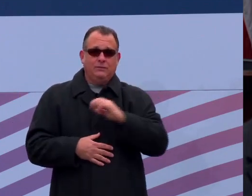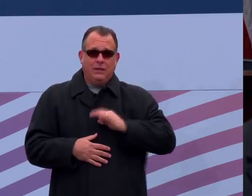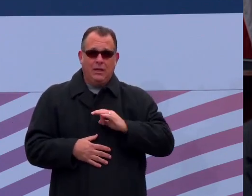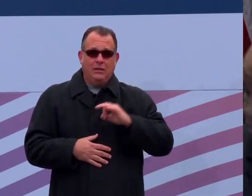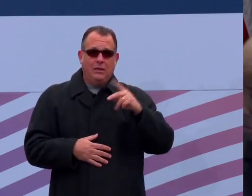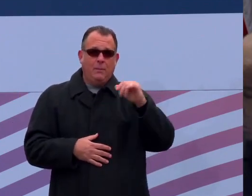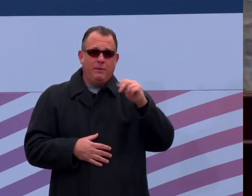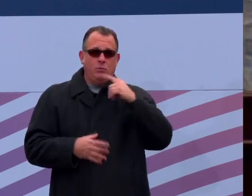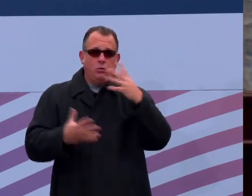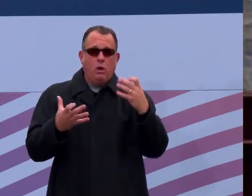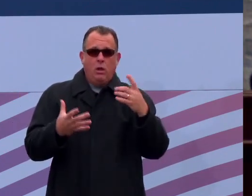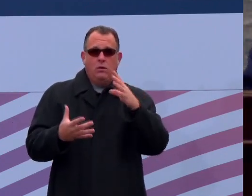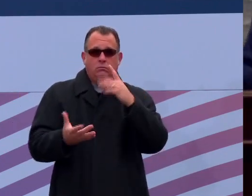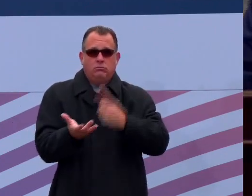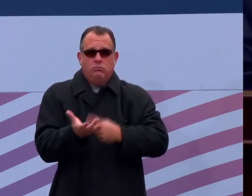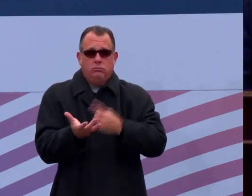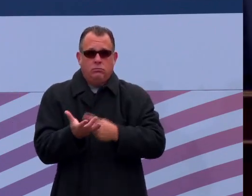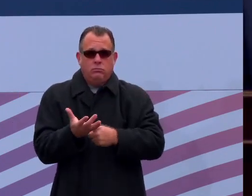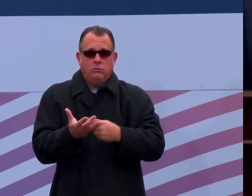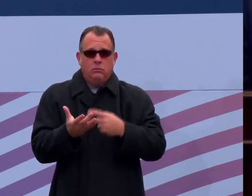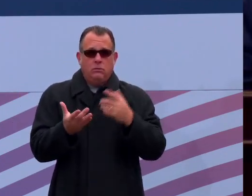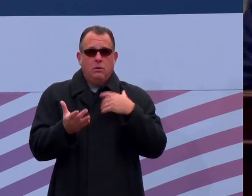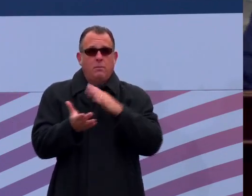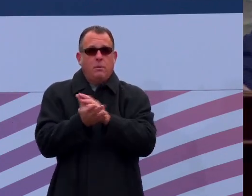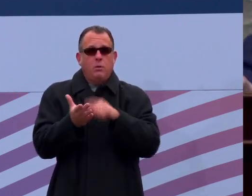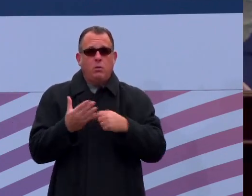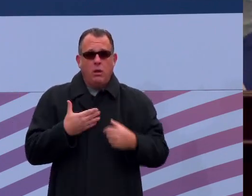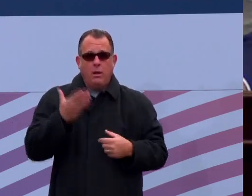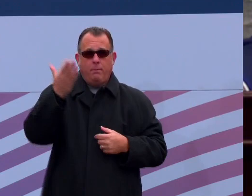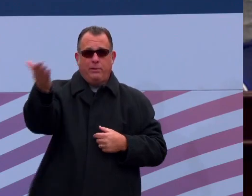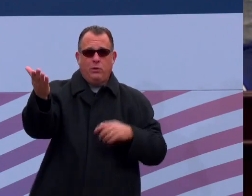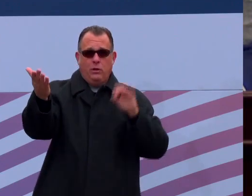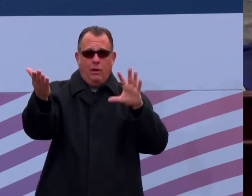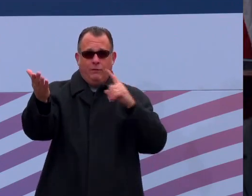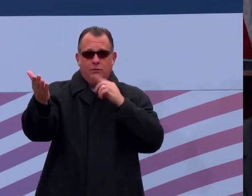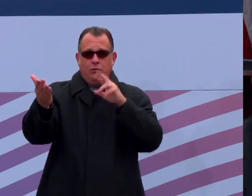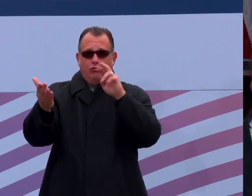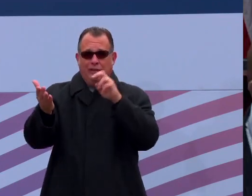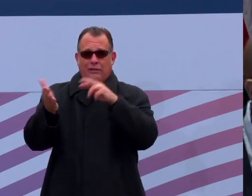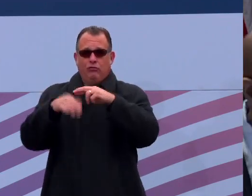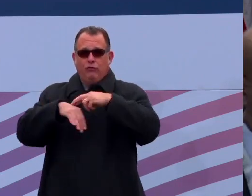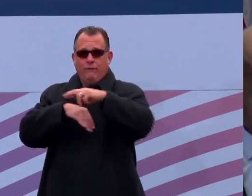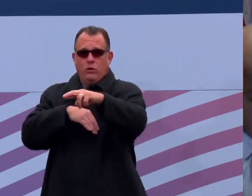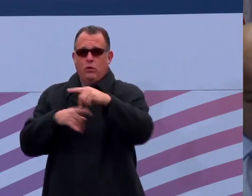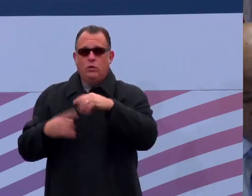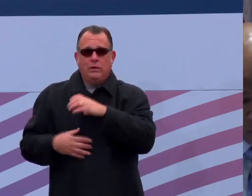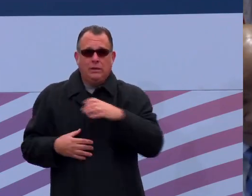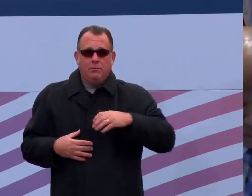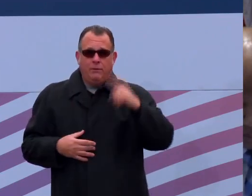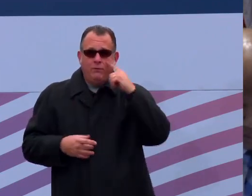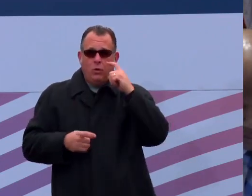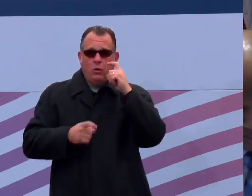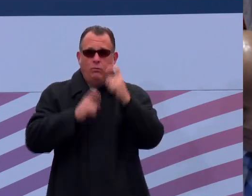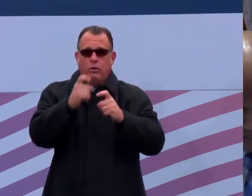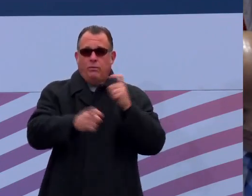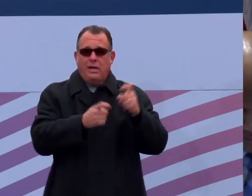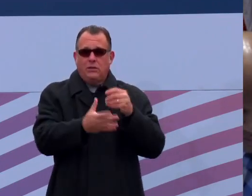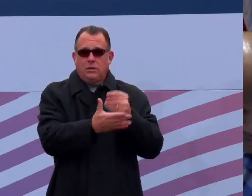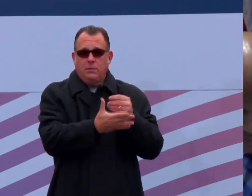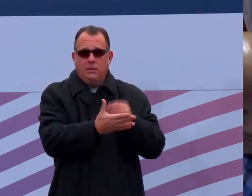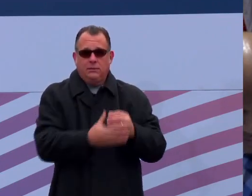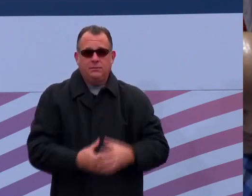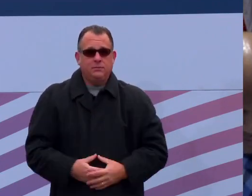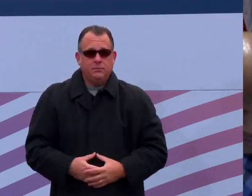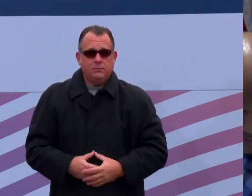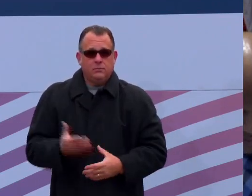Madam President, move that Senate Bill 95 be re-referred to the Committee on Appropriations. Senator Pittman moves that Senate Bill 95 be